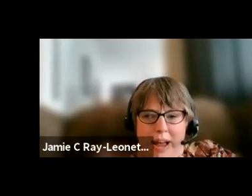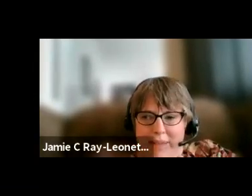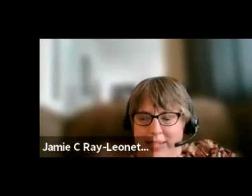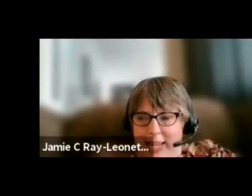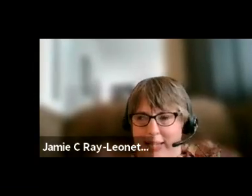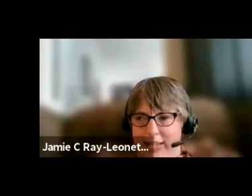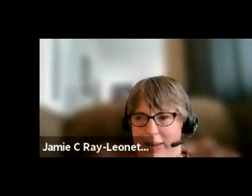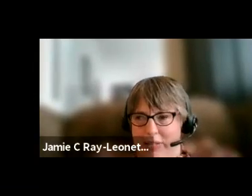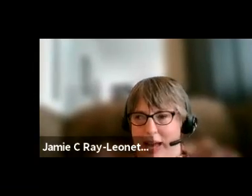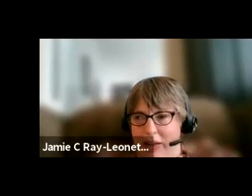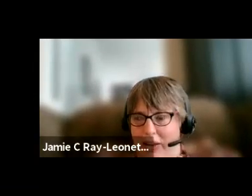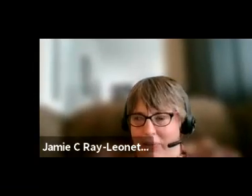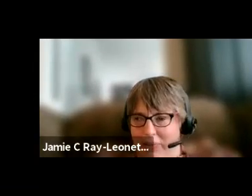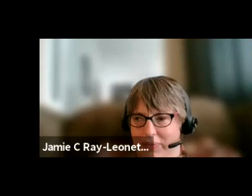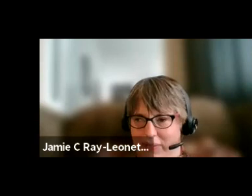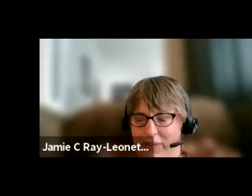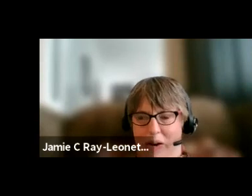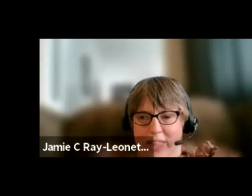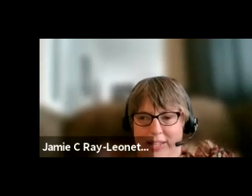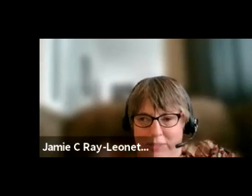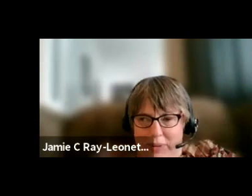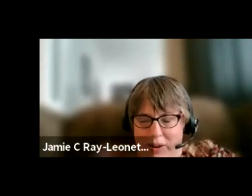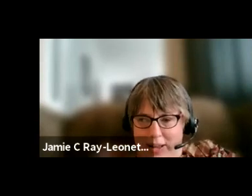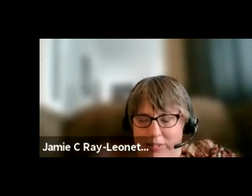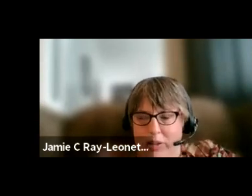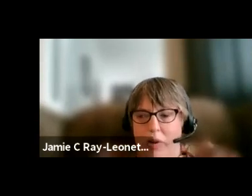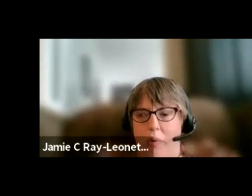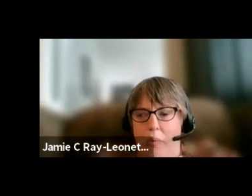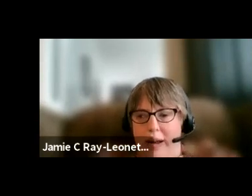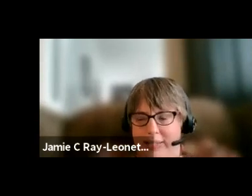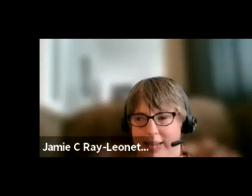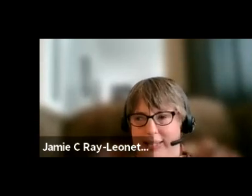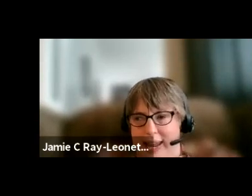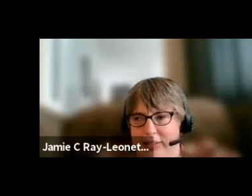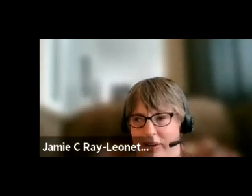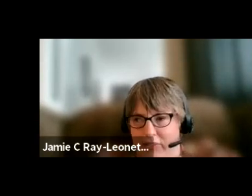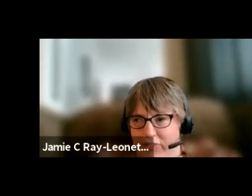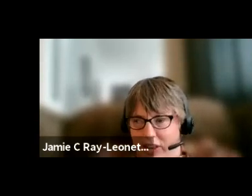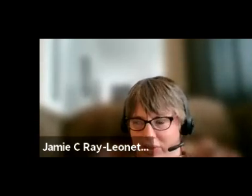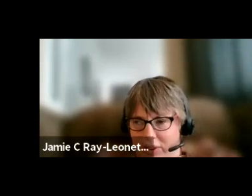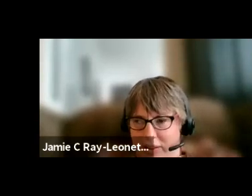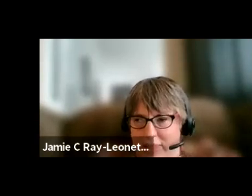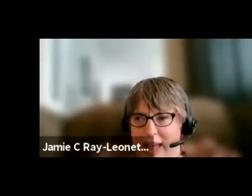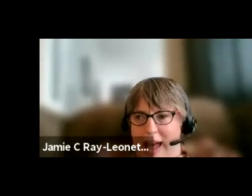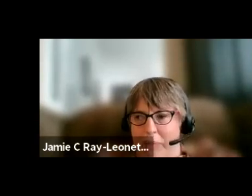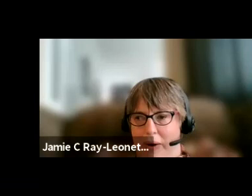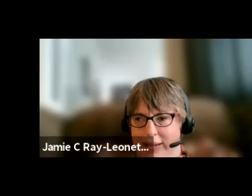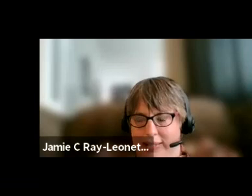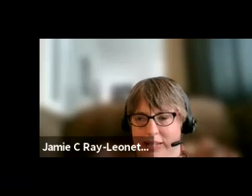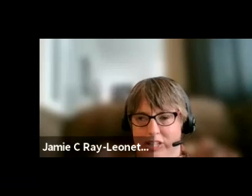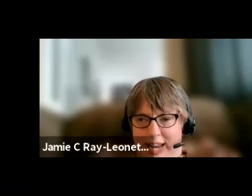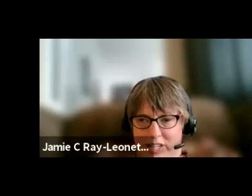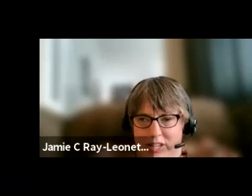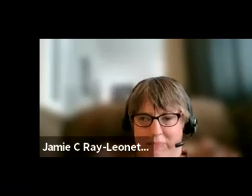Why am I taking time to tell you all this? Because once these settings are reviewed, and